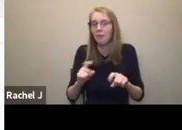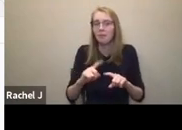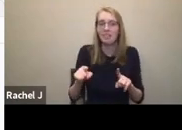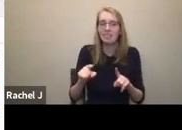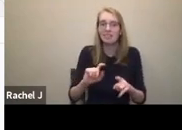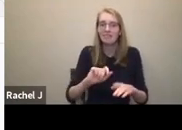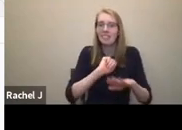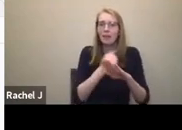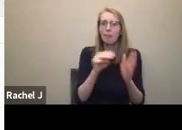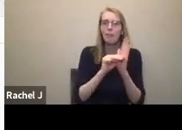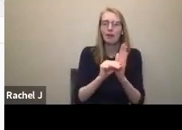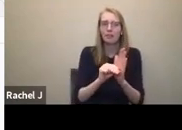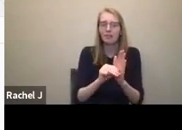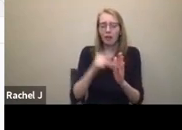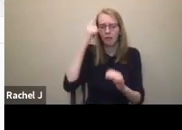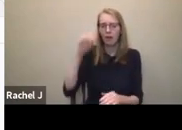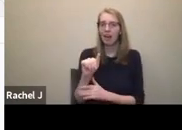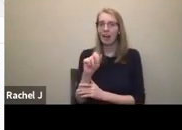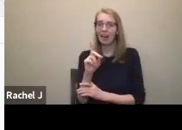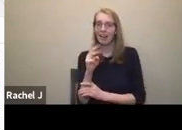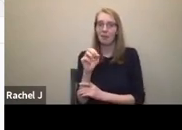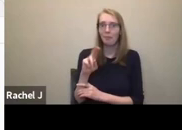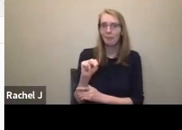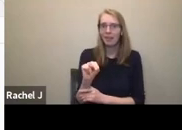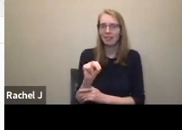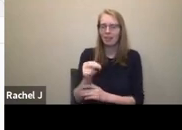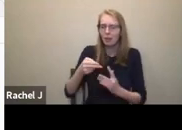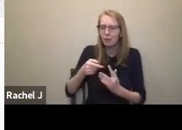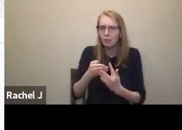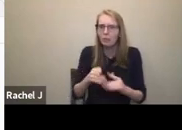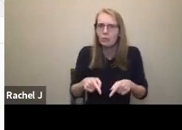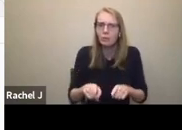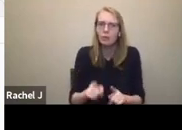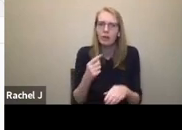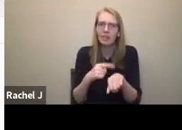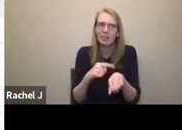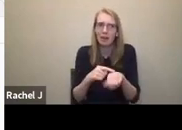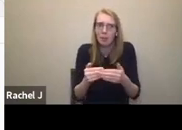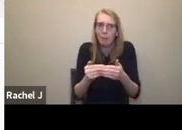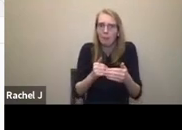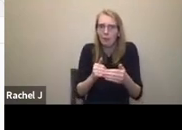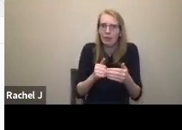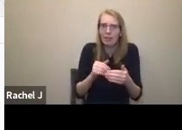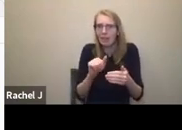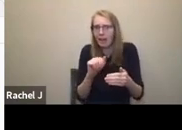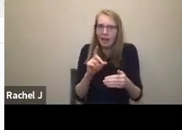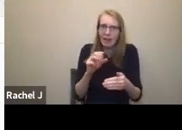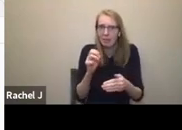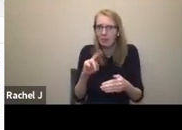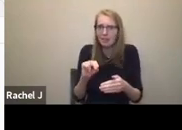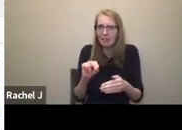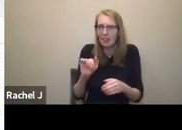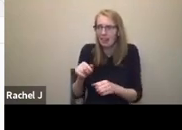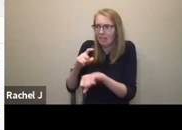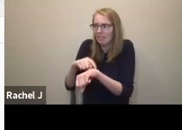administratively. During the era of deinstitutionalization, we know, you know, pre-1950s that people with disabilities were shuttered